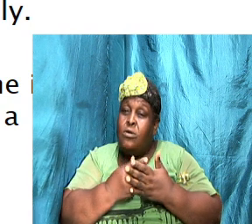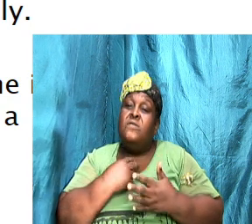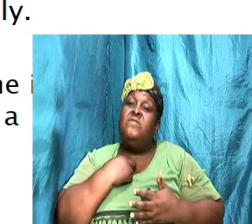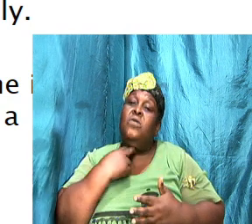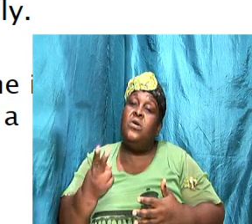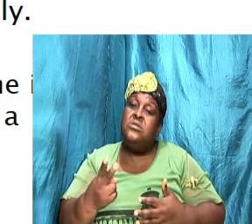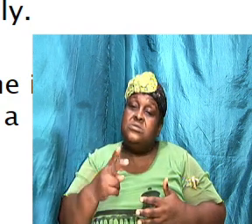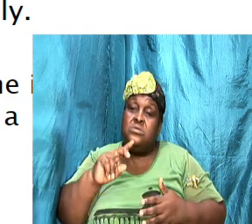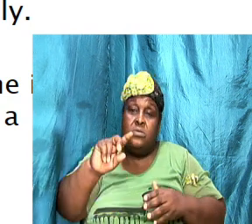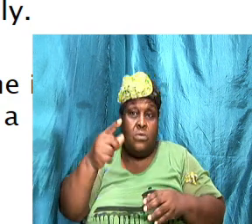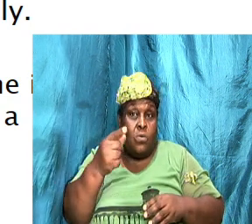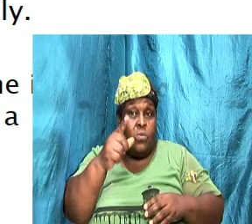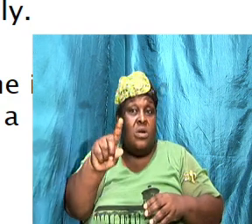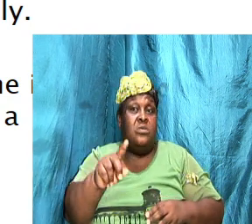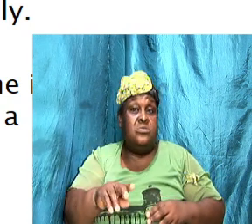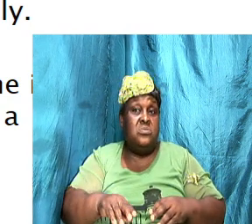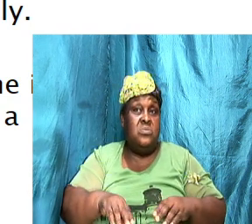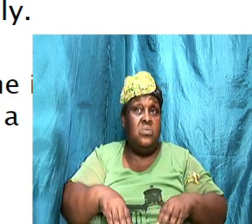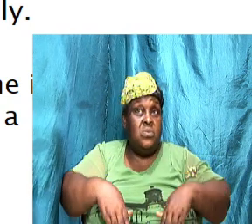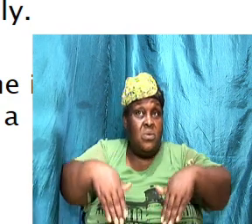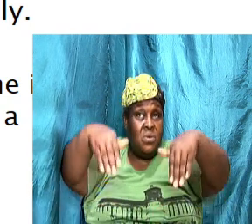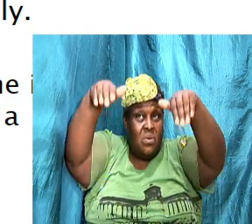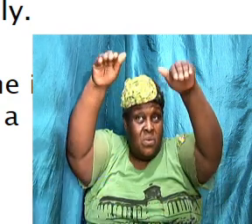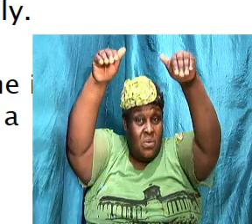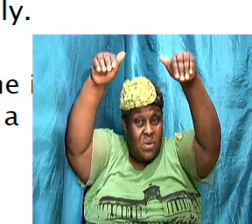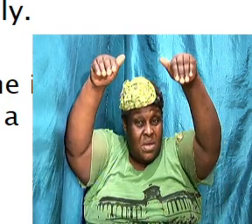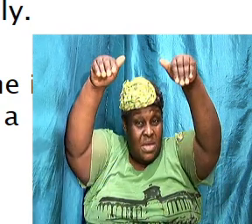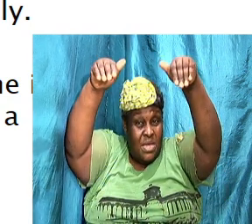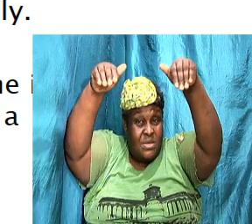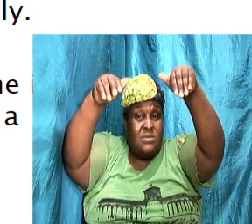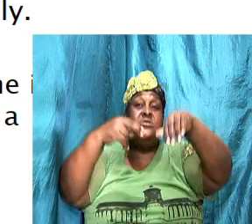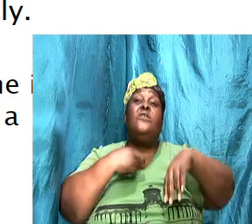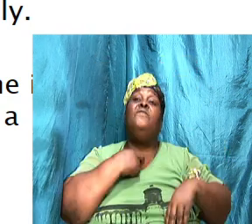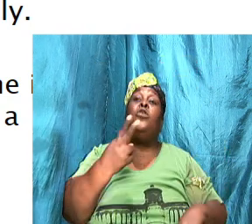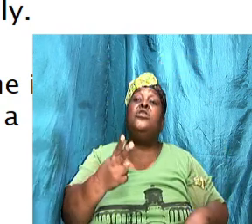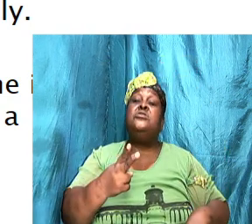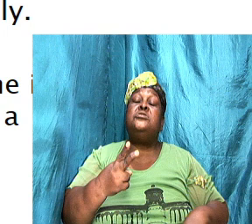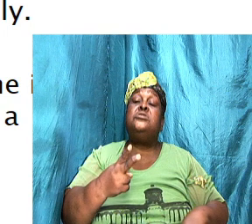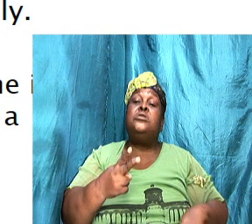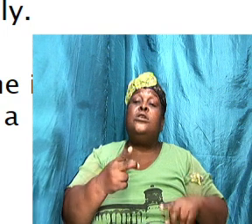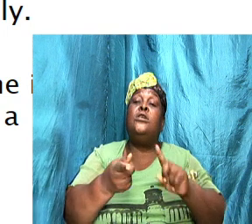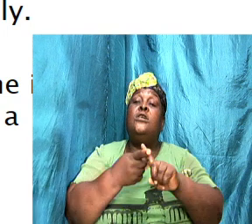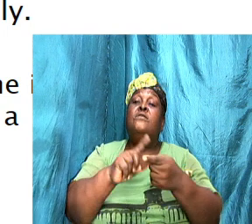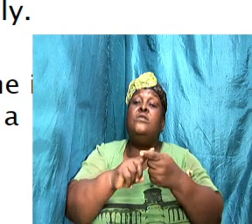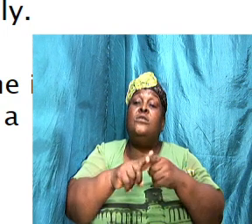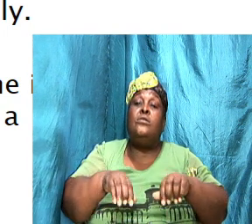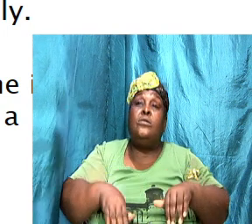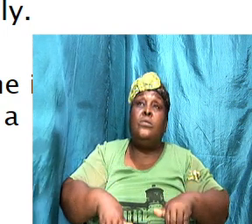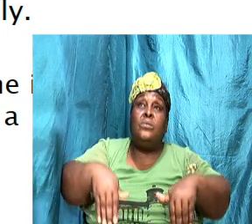your partner will raise their voice.